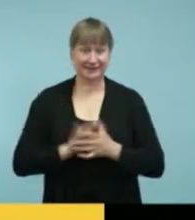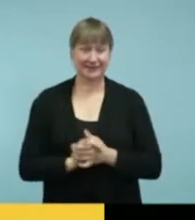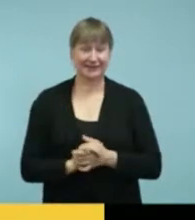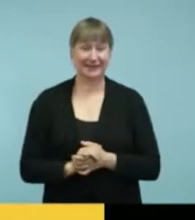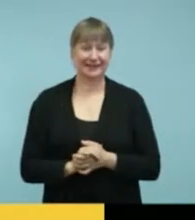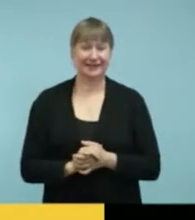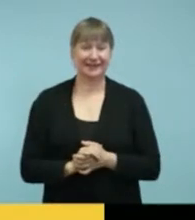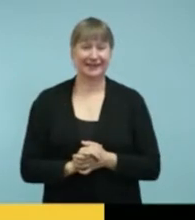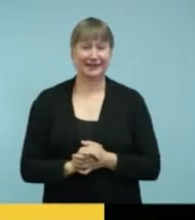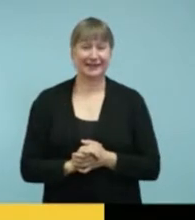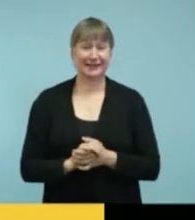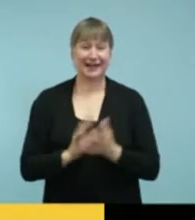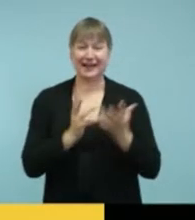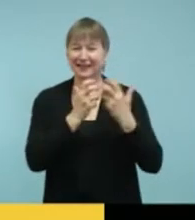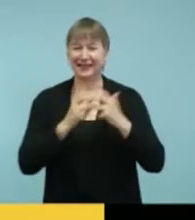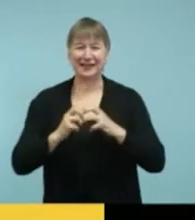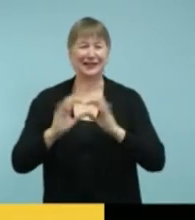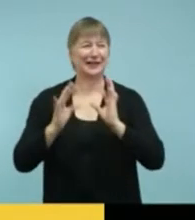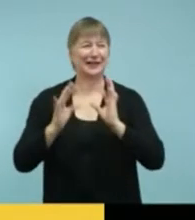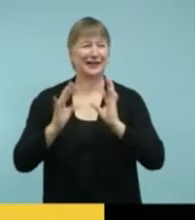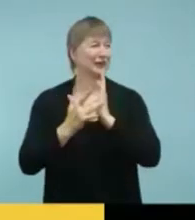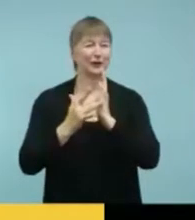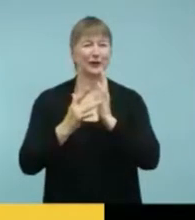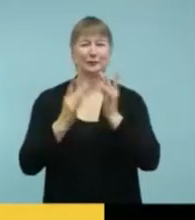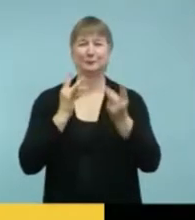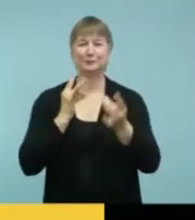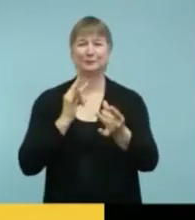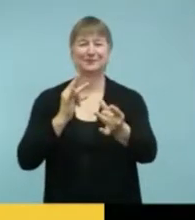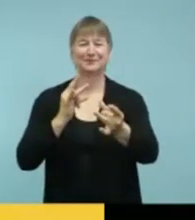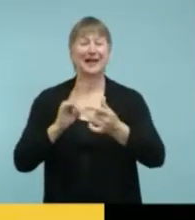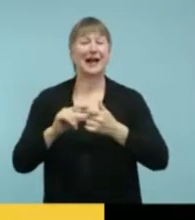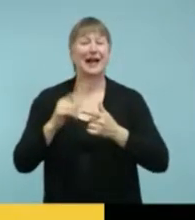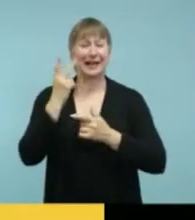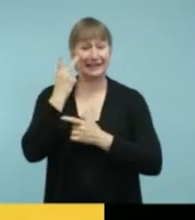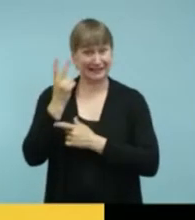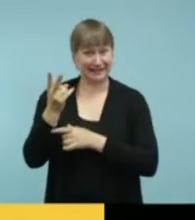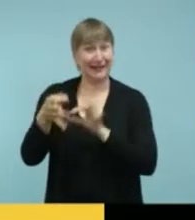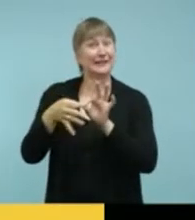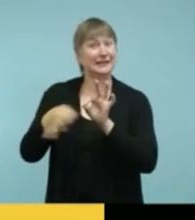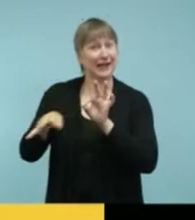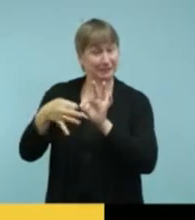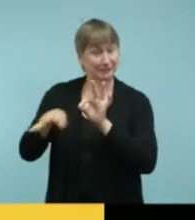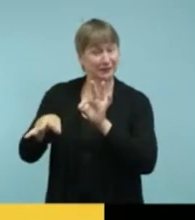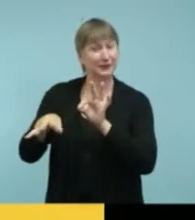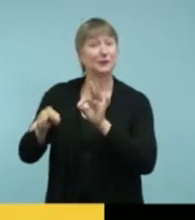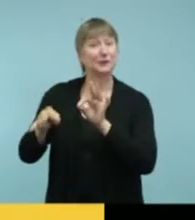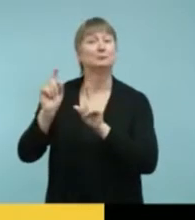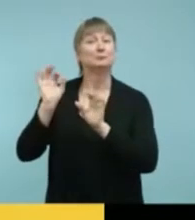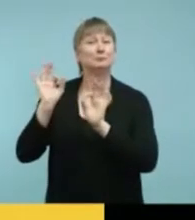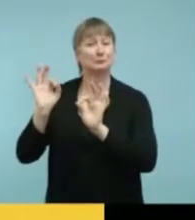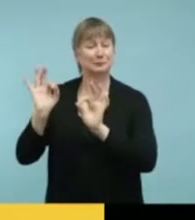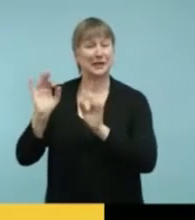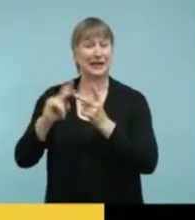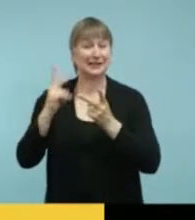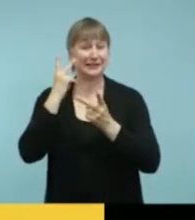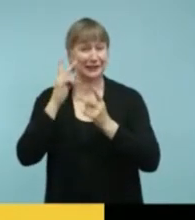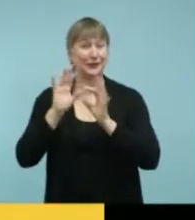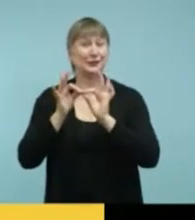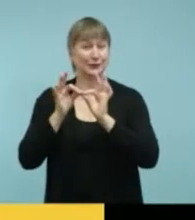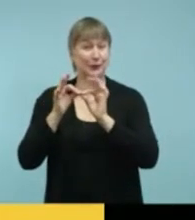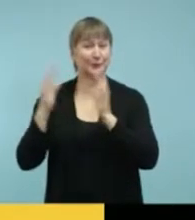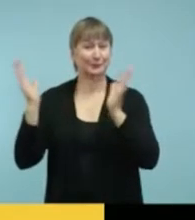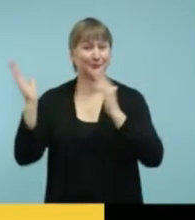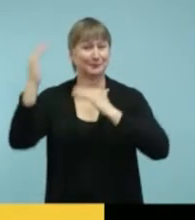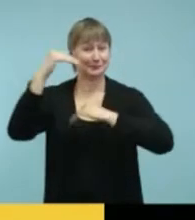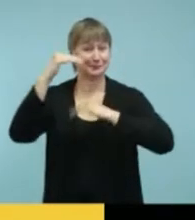Everything is good. Okay. So, I see that the captioning is working and I see that the interpreter is able